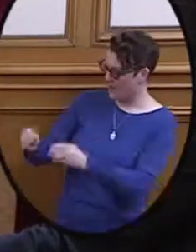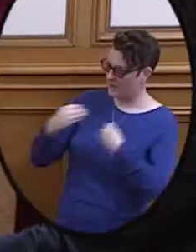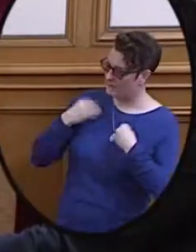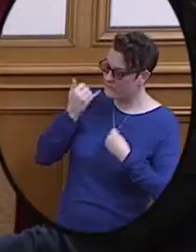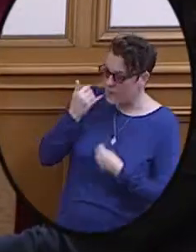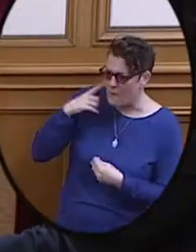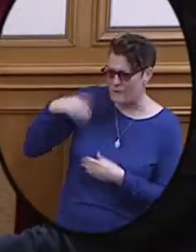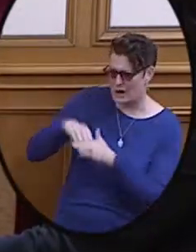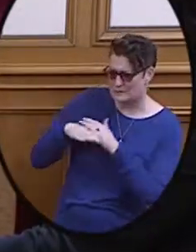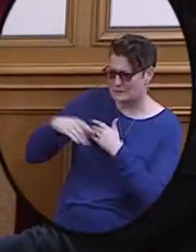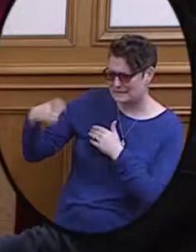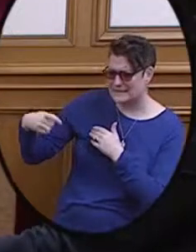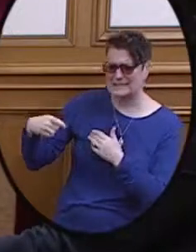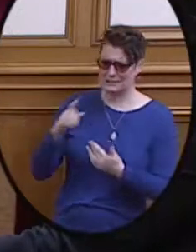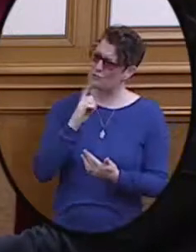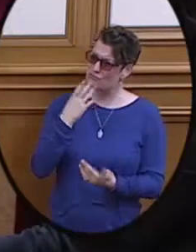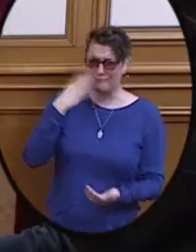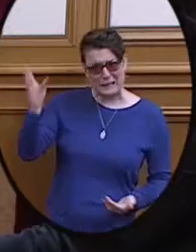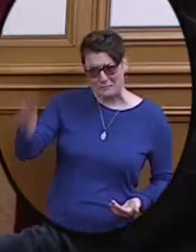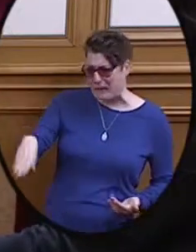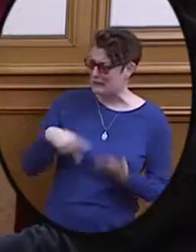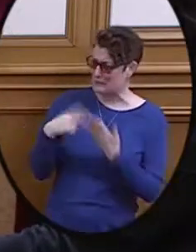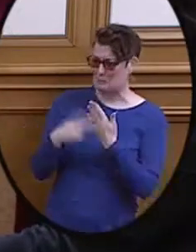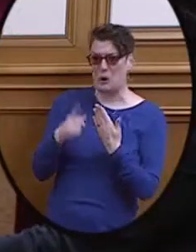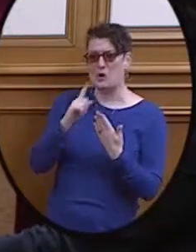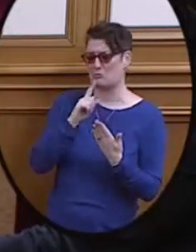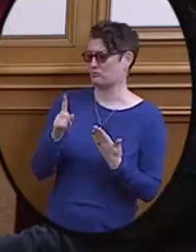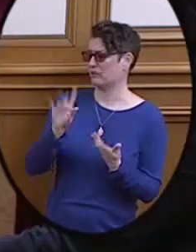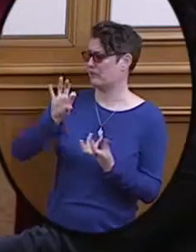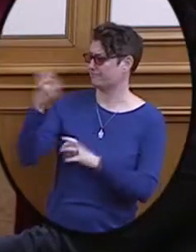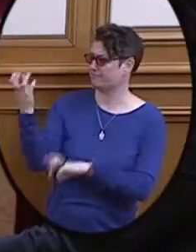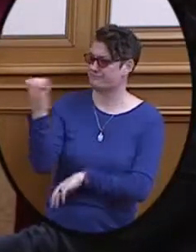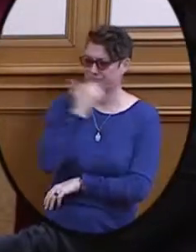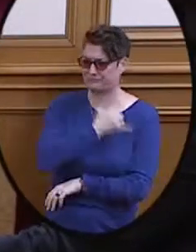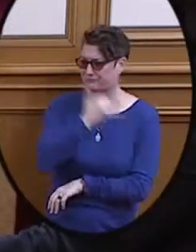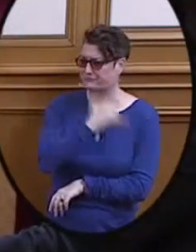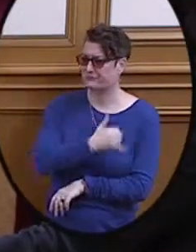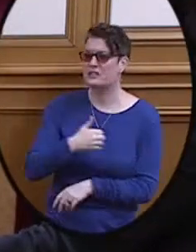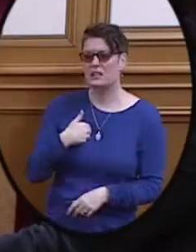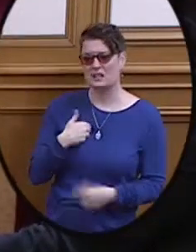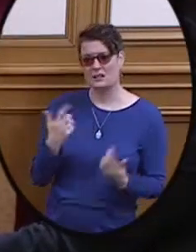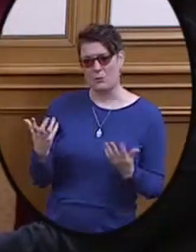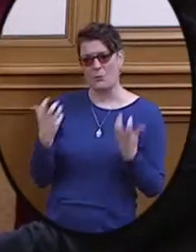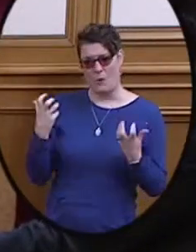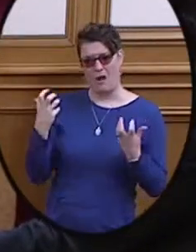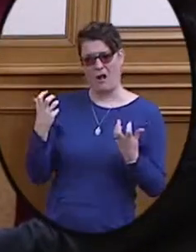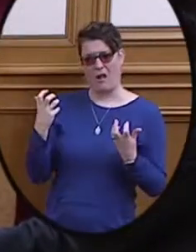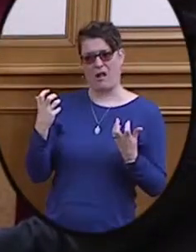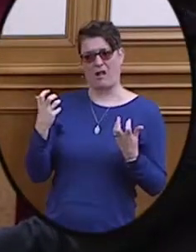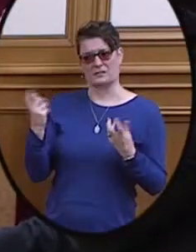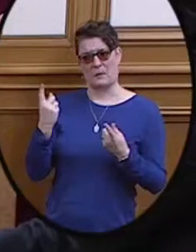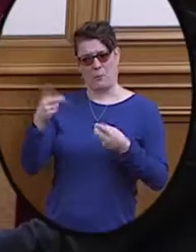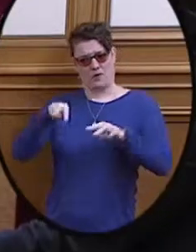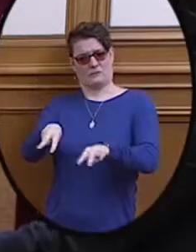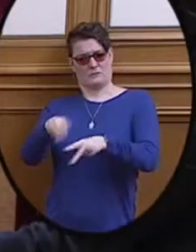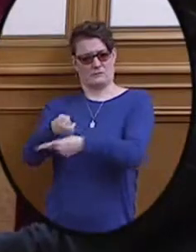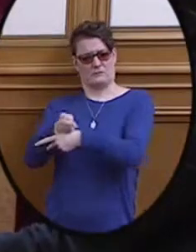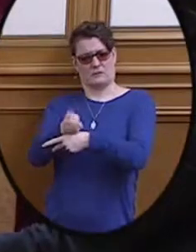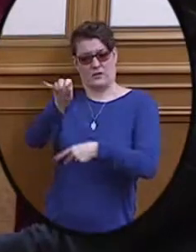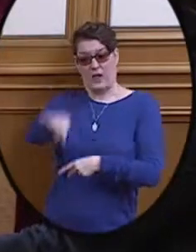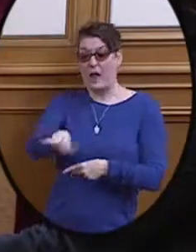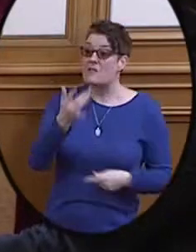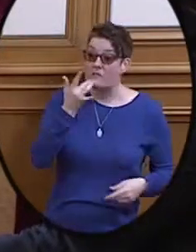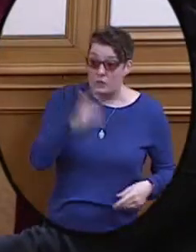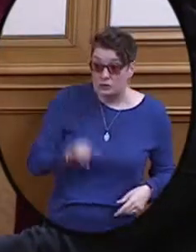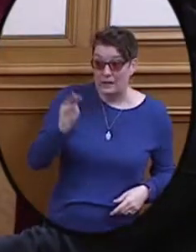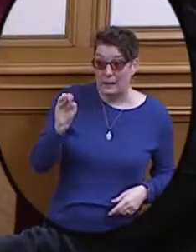accessibility needs. This is really bad, this program is really flawed, and I would really like some oversight for it. Fortunately,